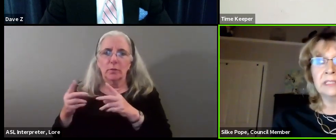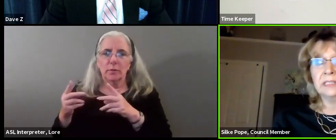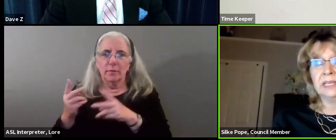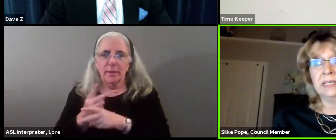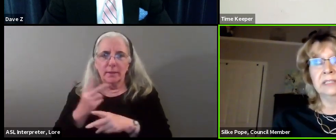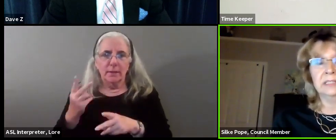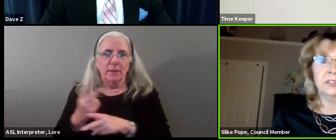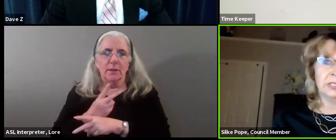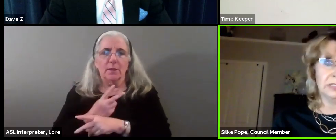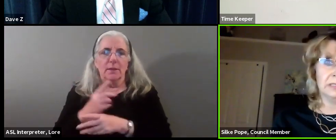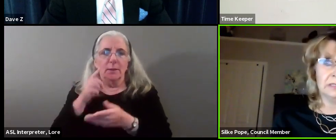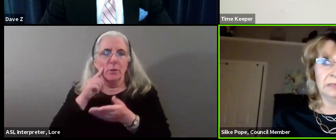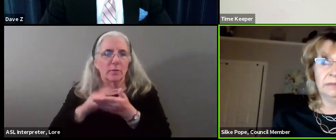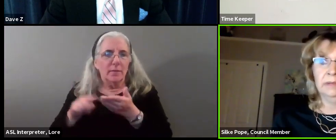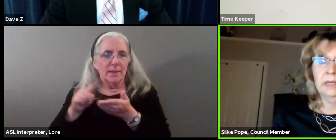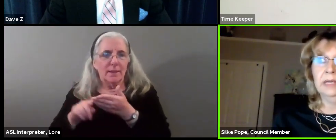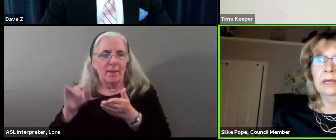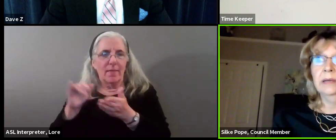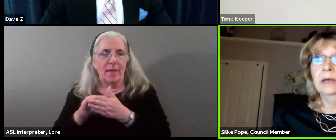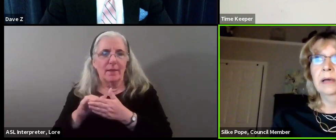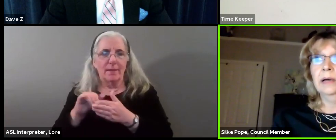investigate this injustice.